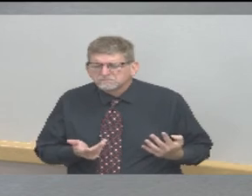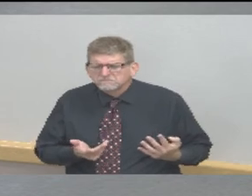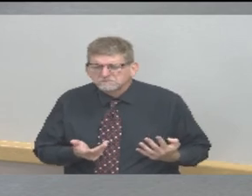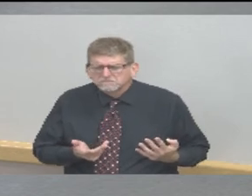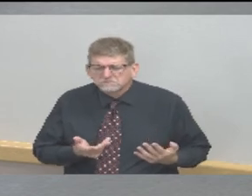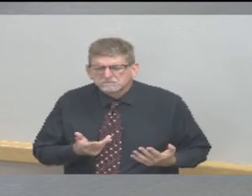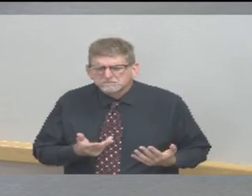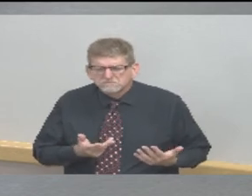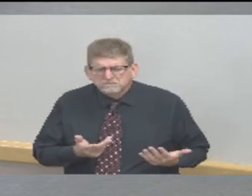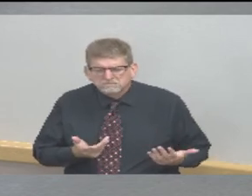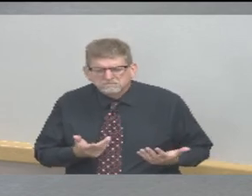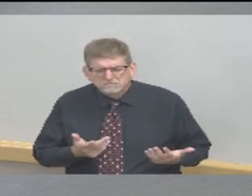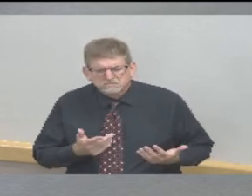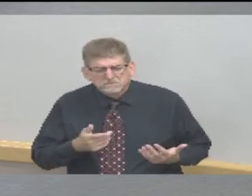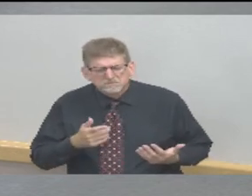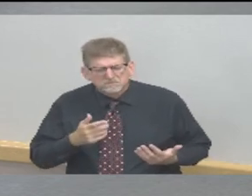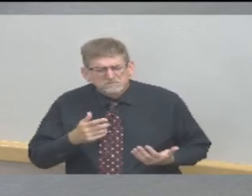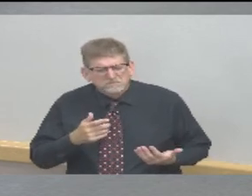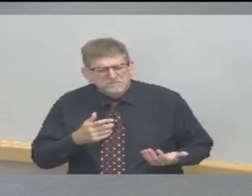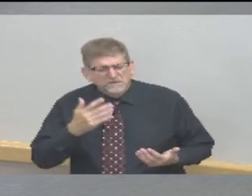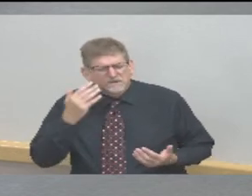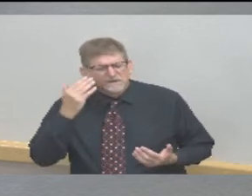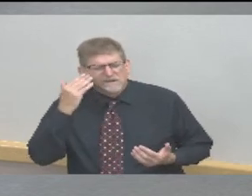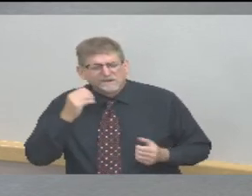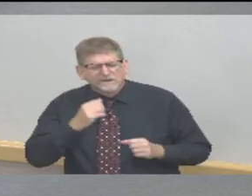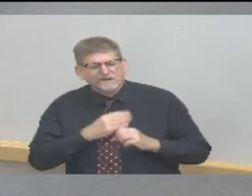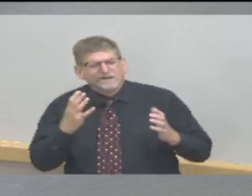starting off with respiratory symptoms,